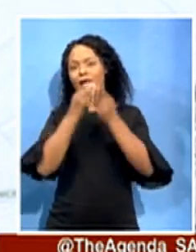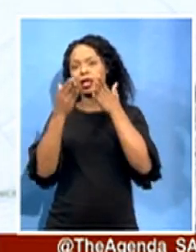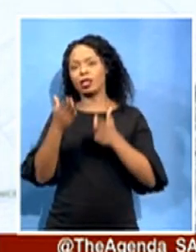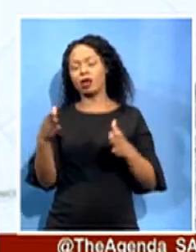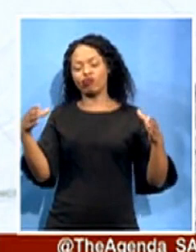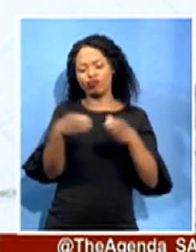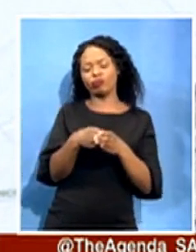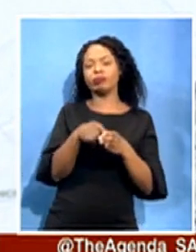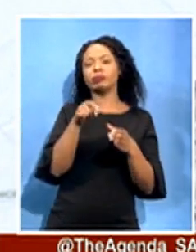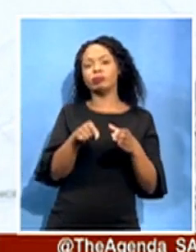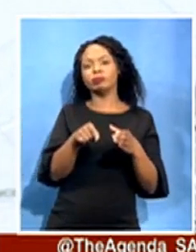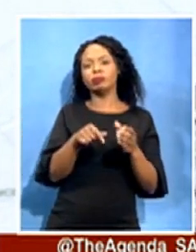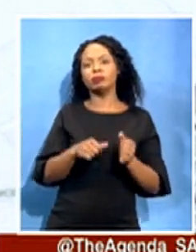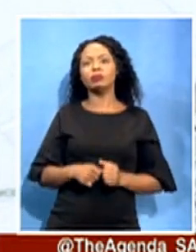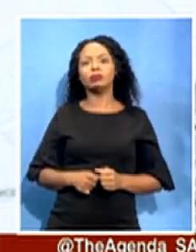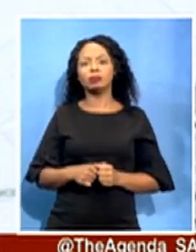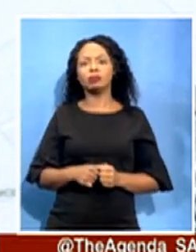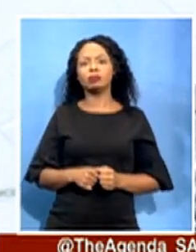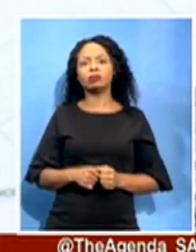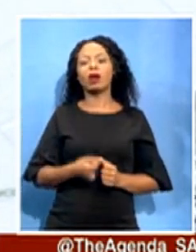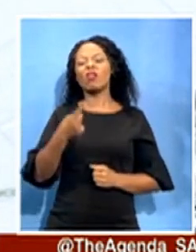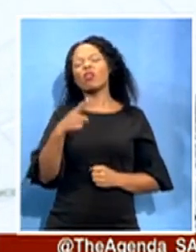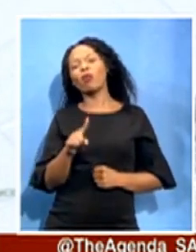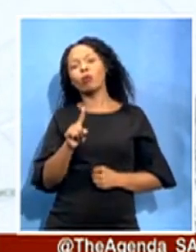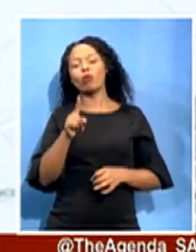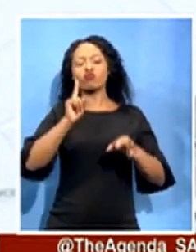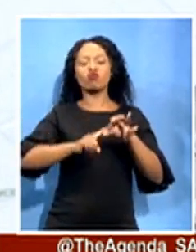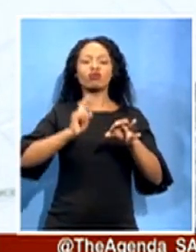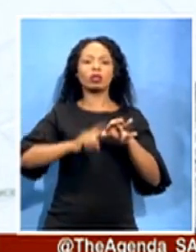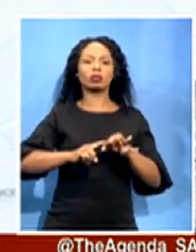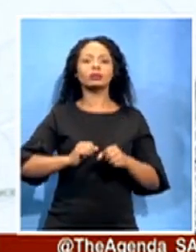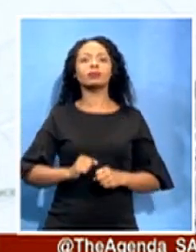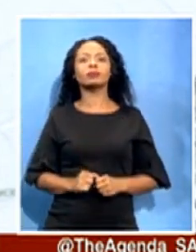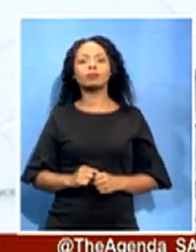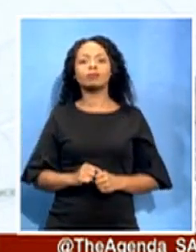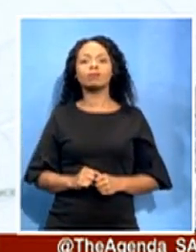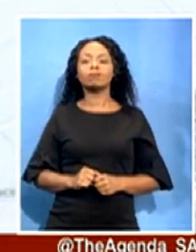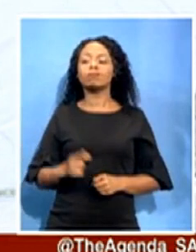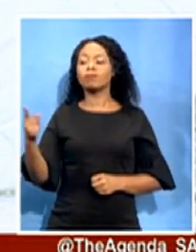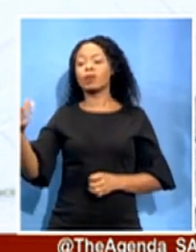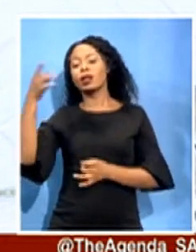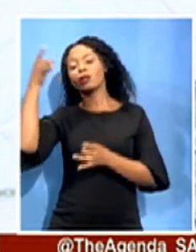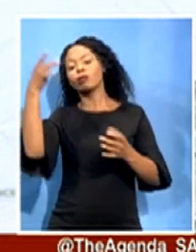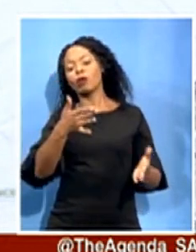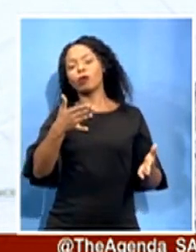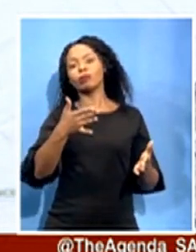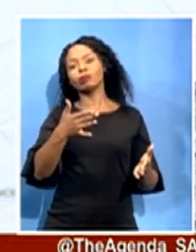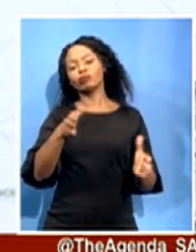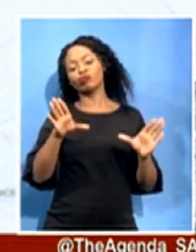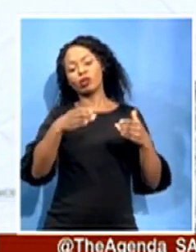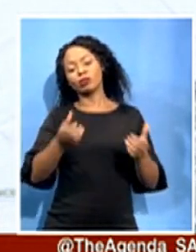So she told service providers what amounts to use in the quotation.